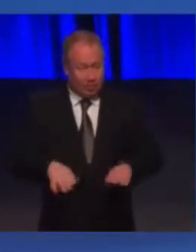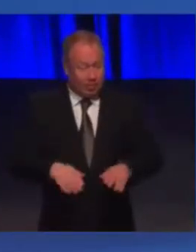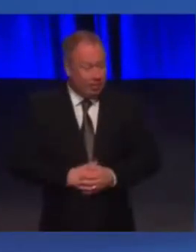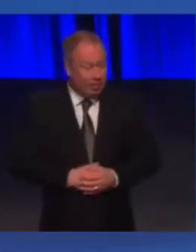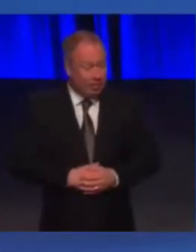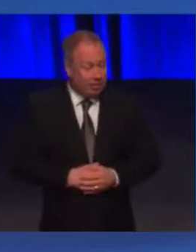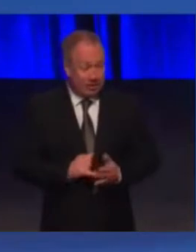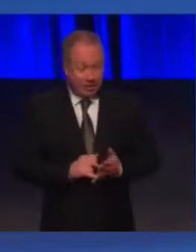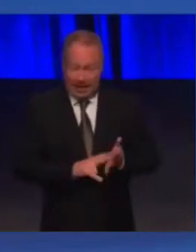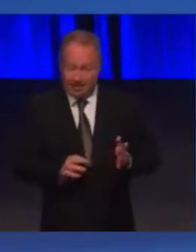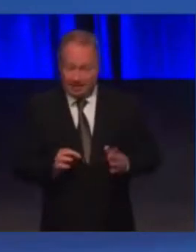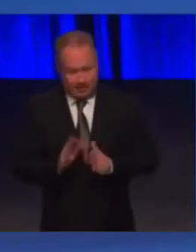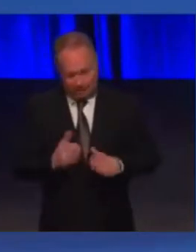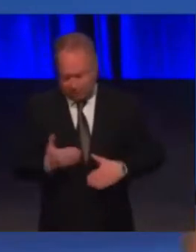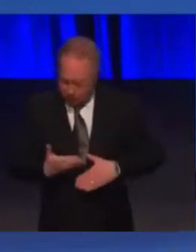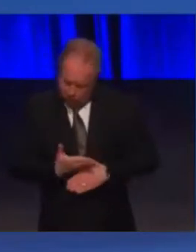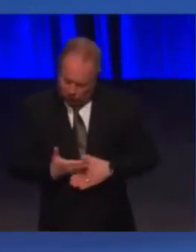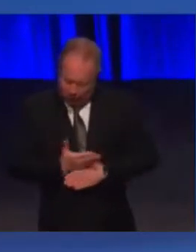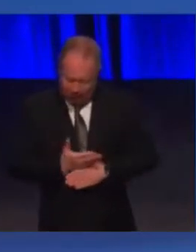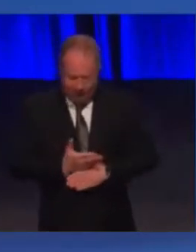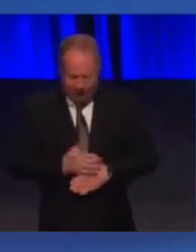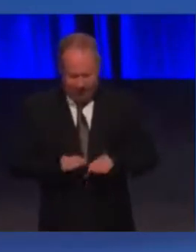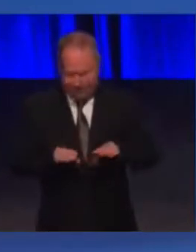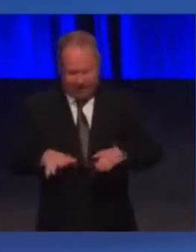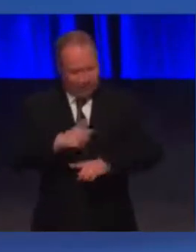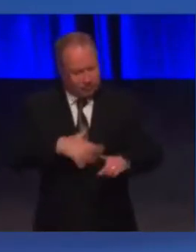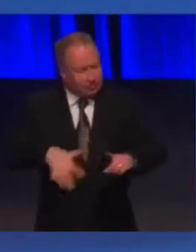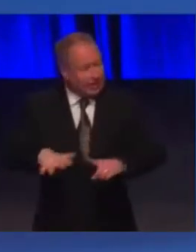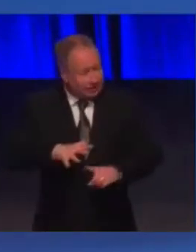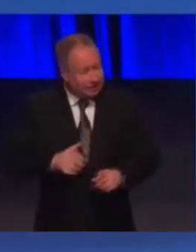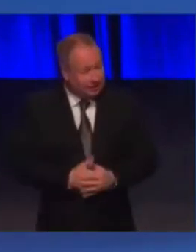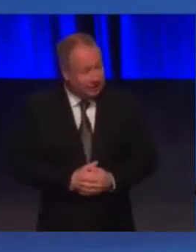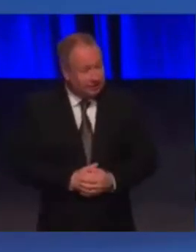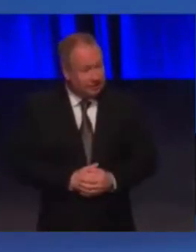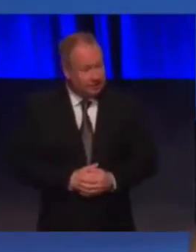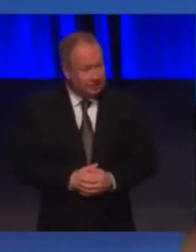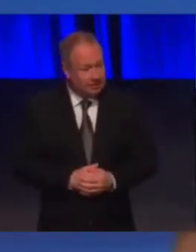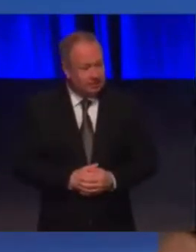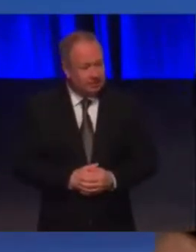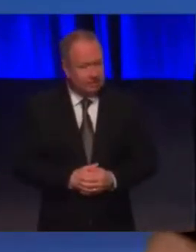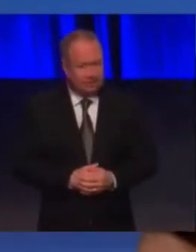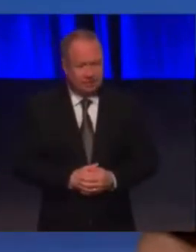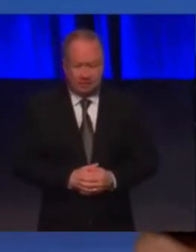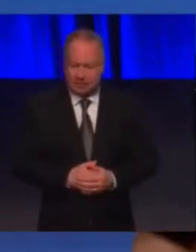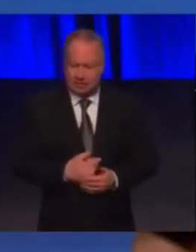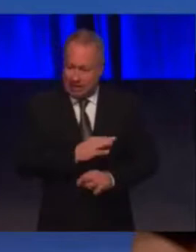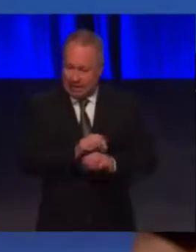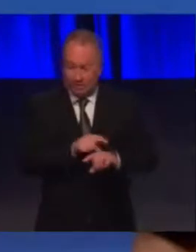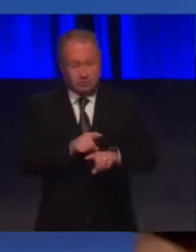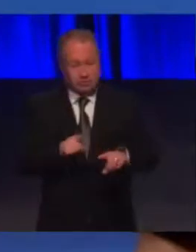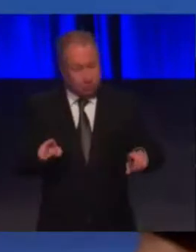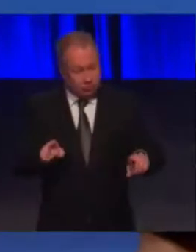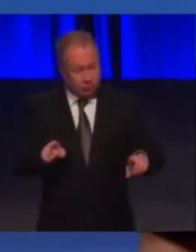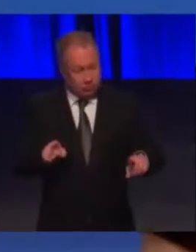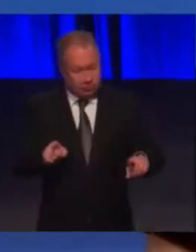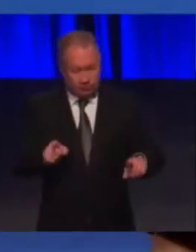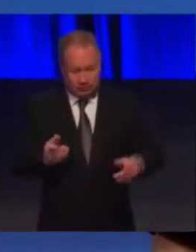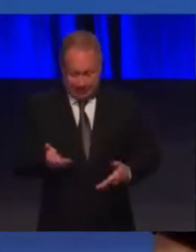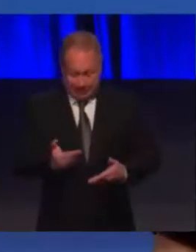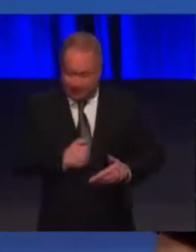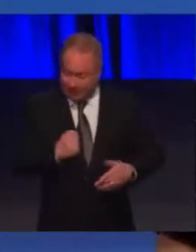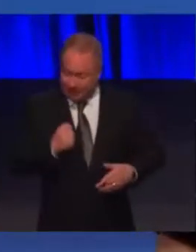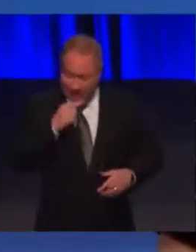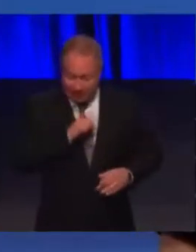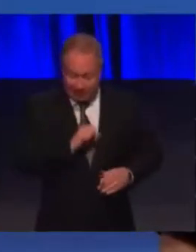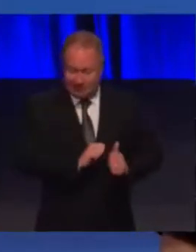That the SNP must work to make Scotland a fairer and more equal country. Fellow delegates, I ask you to give my son and his